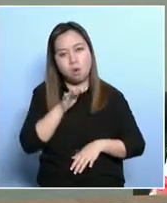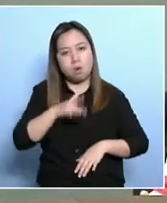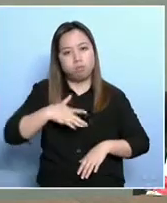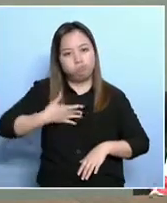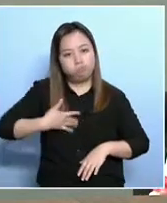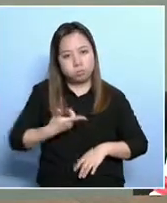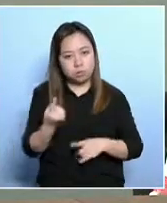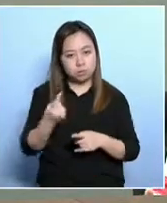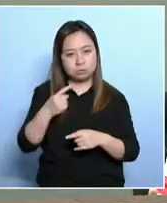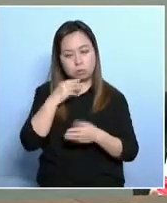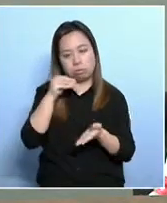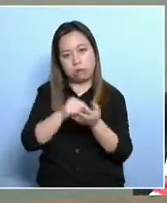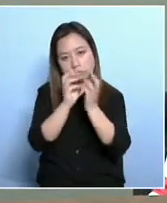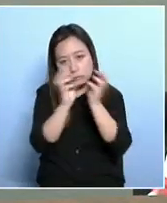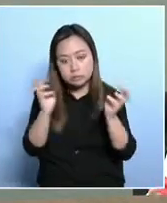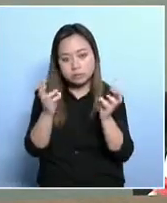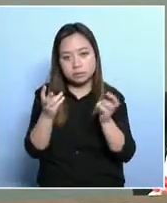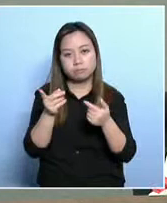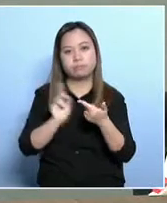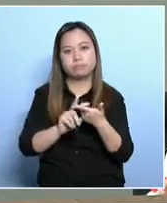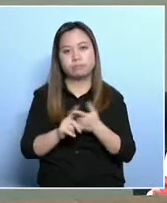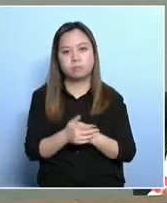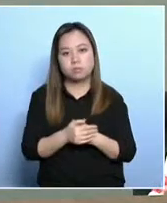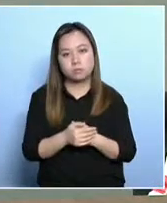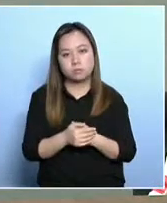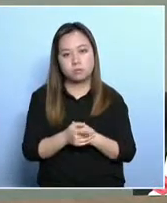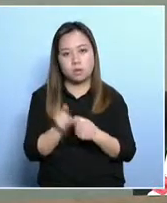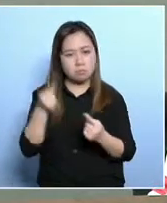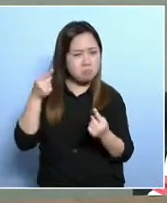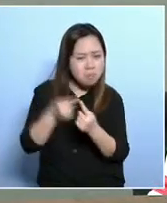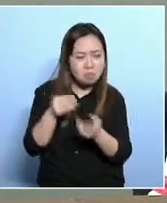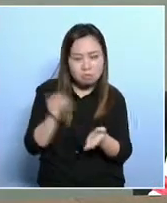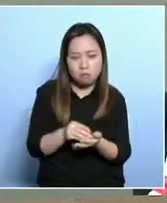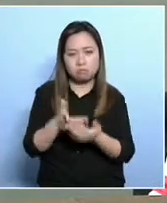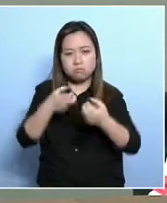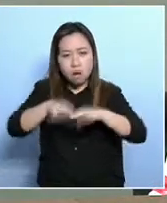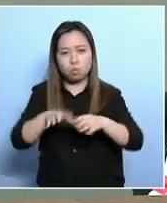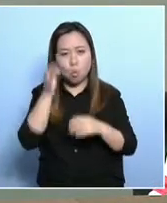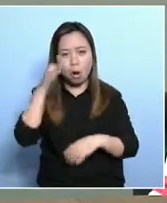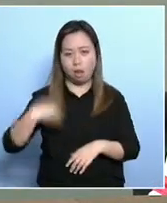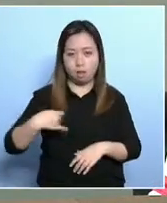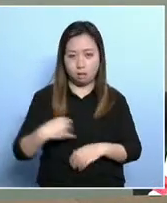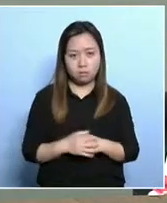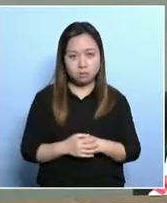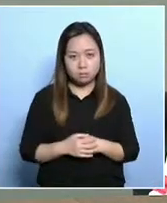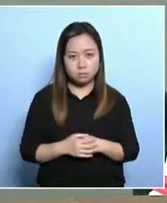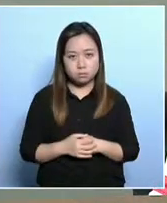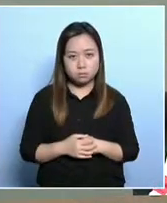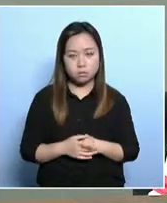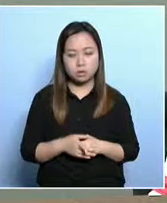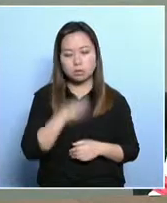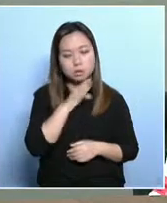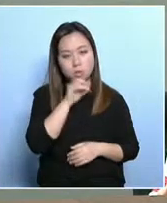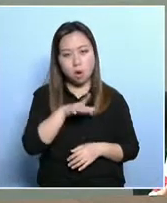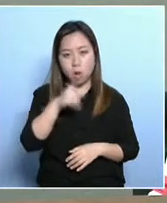people who are poor. Now, so